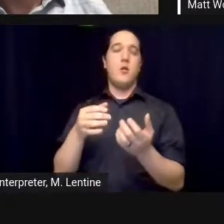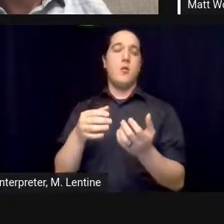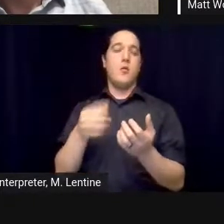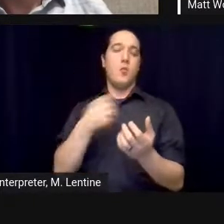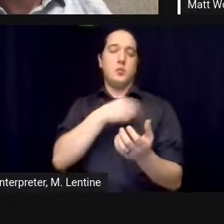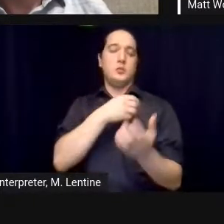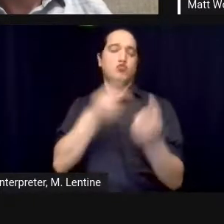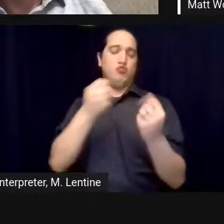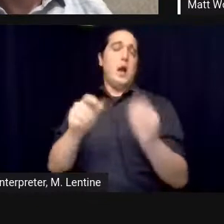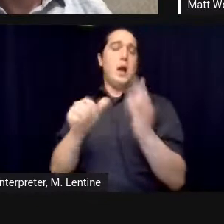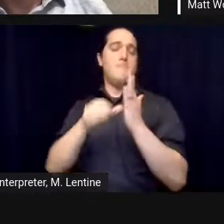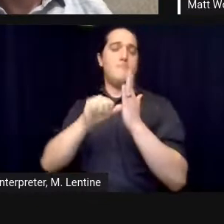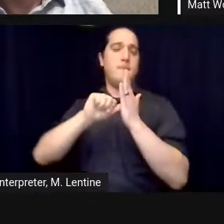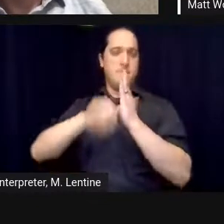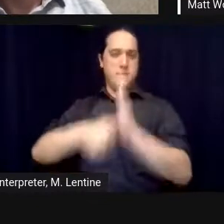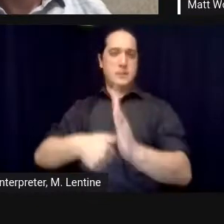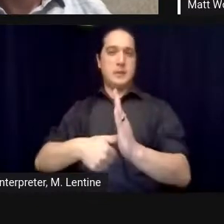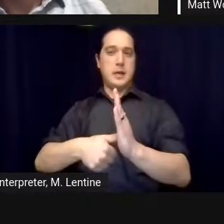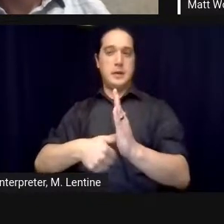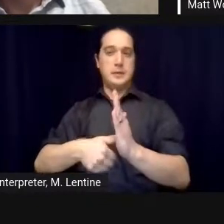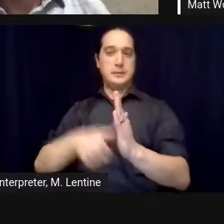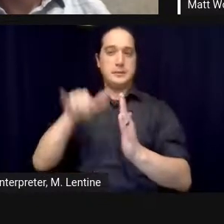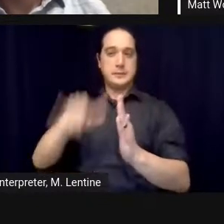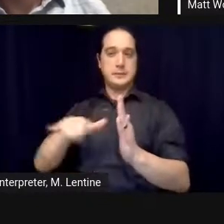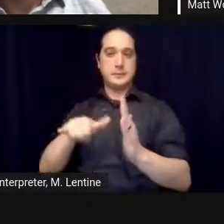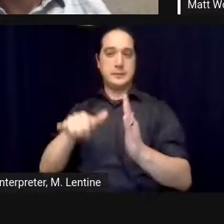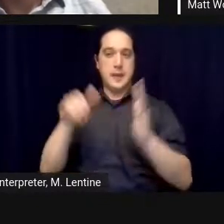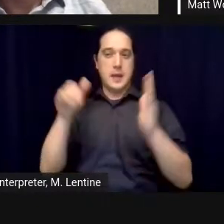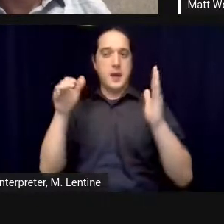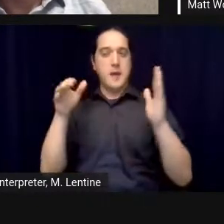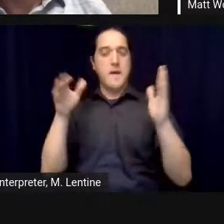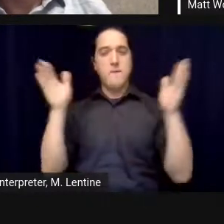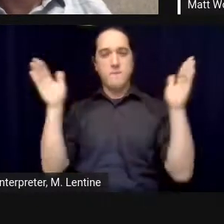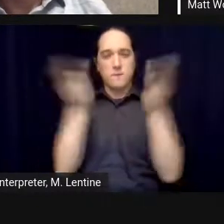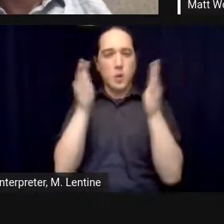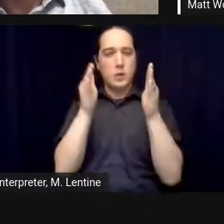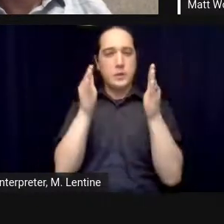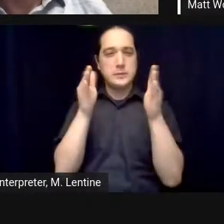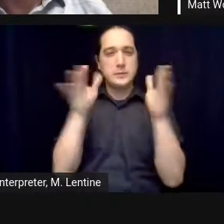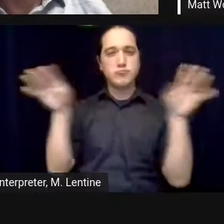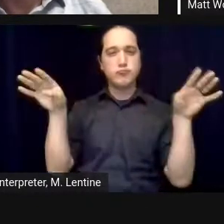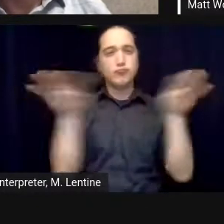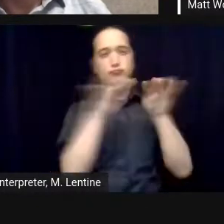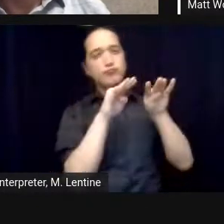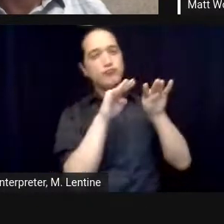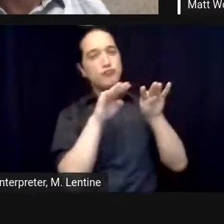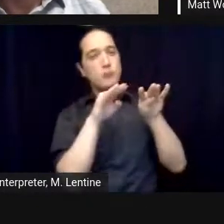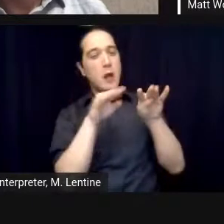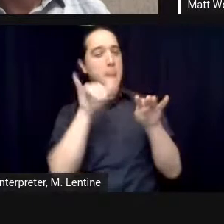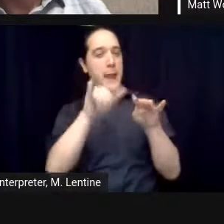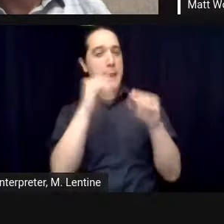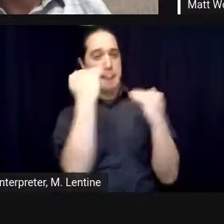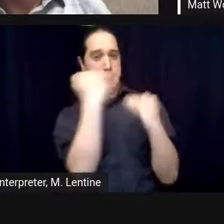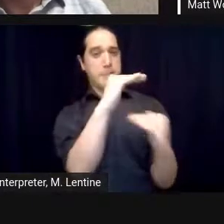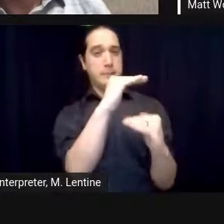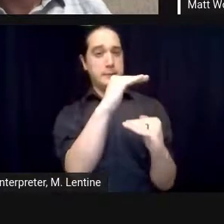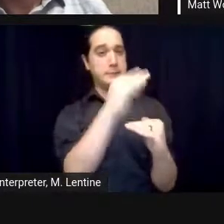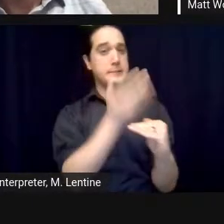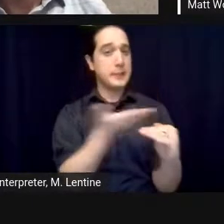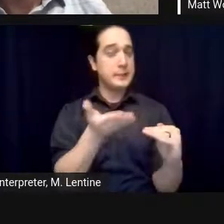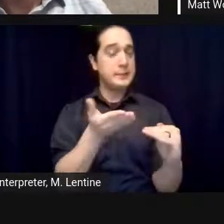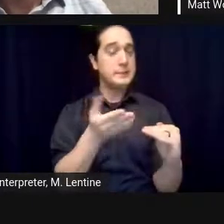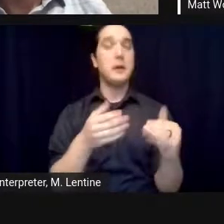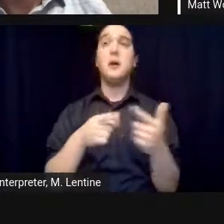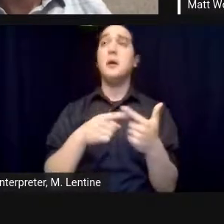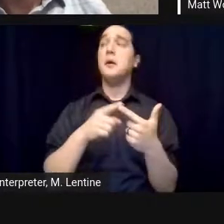today talking about microbes and how they affected the atmosphere um you know there's the whole food chain supply and how